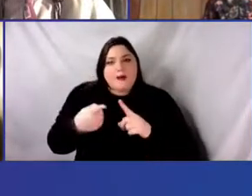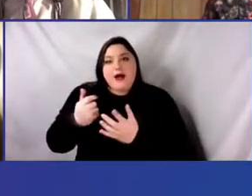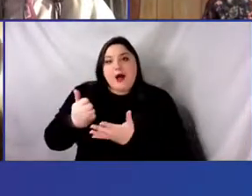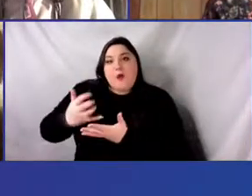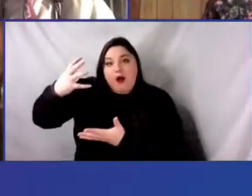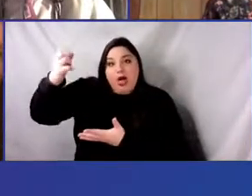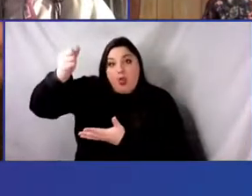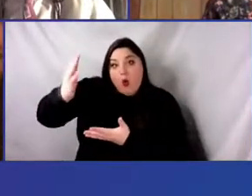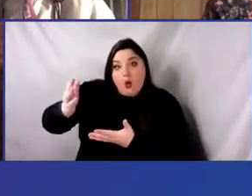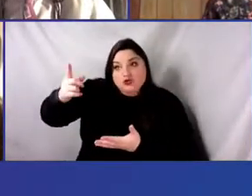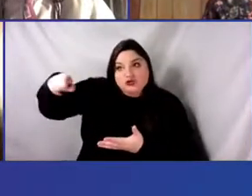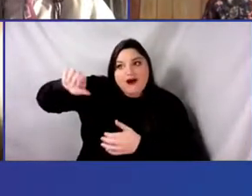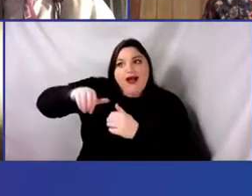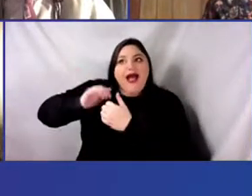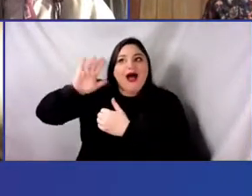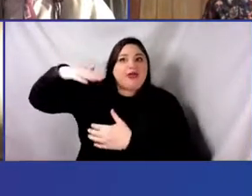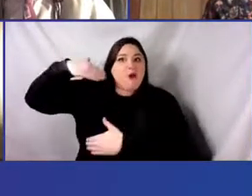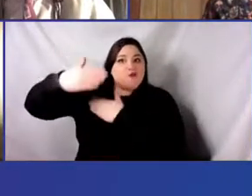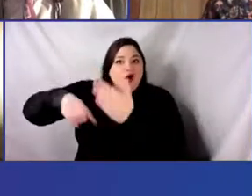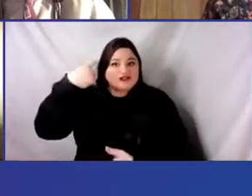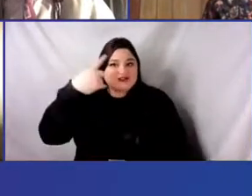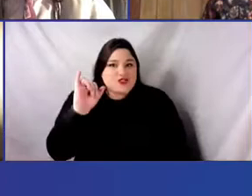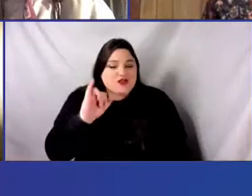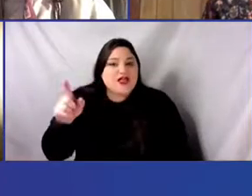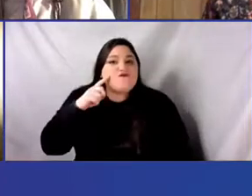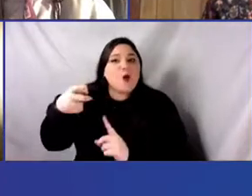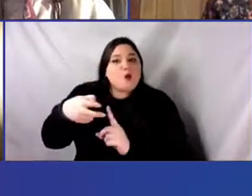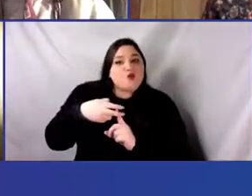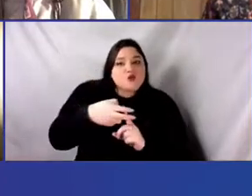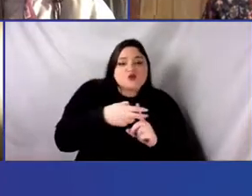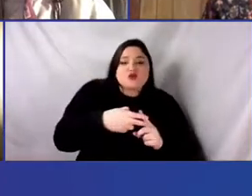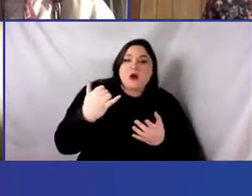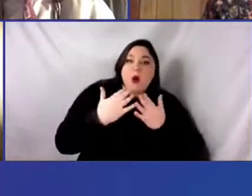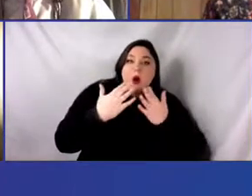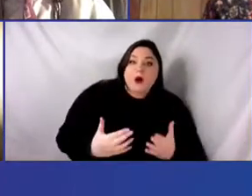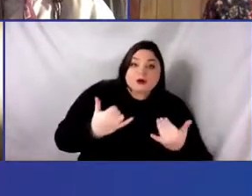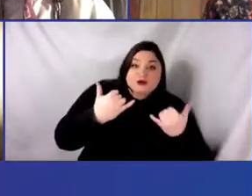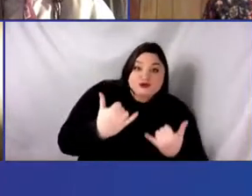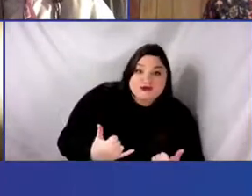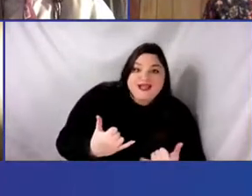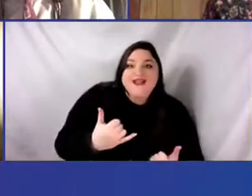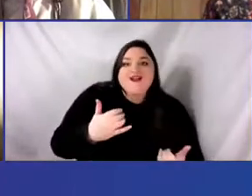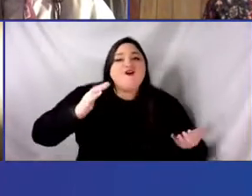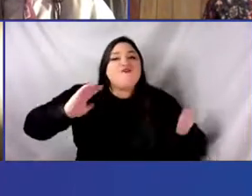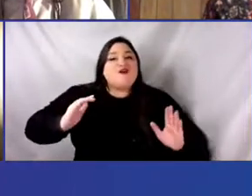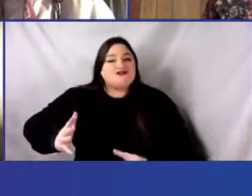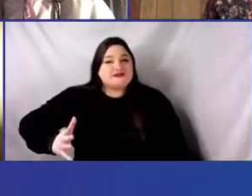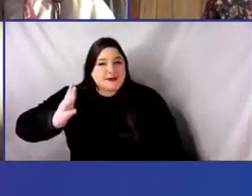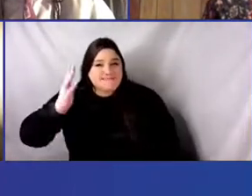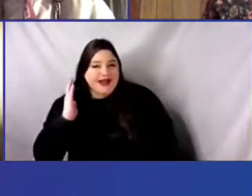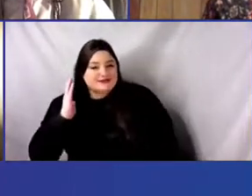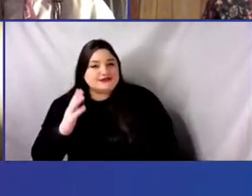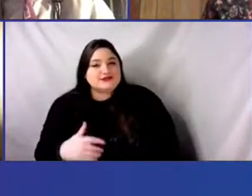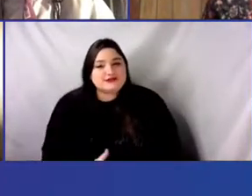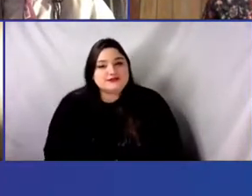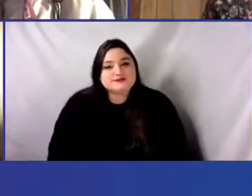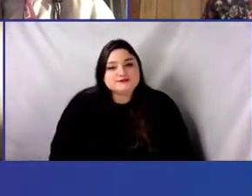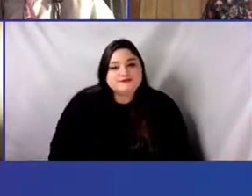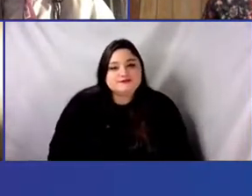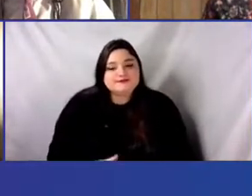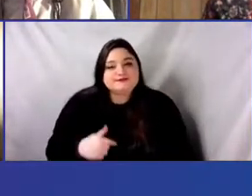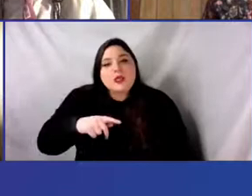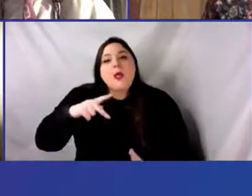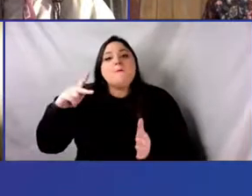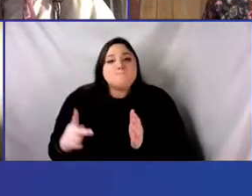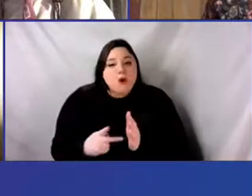today or in generations in the past? This is sort of the extension of the multiculturalist side of the culture war